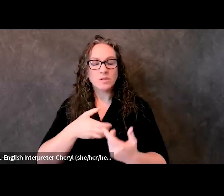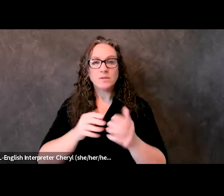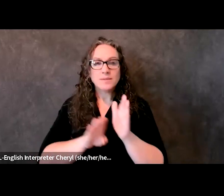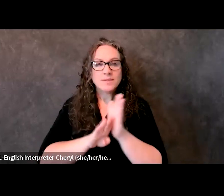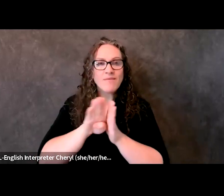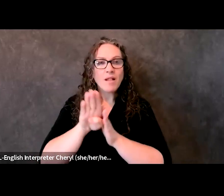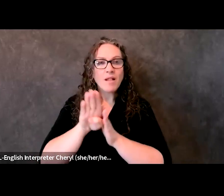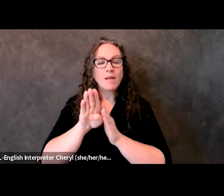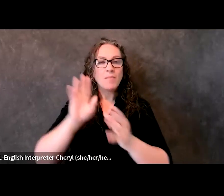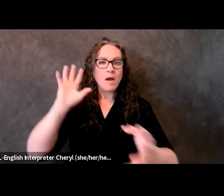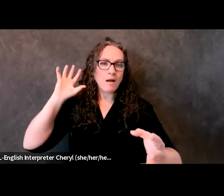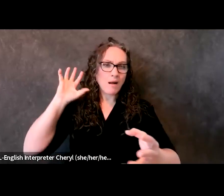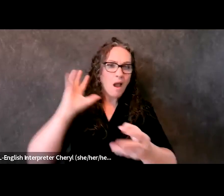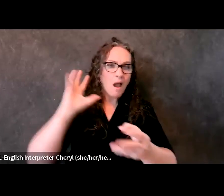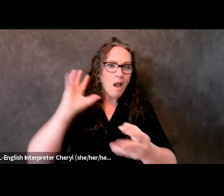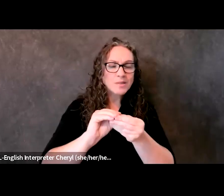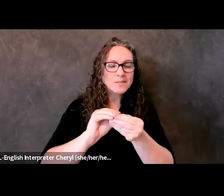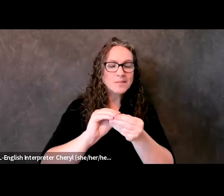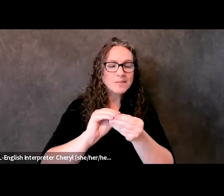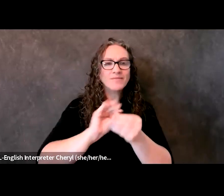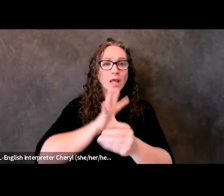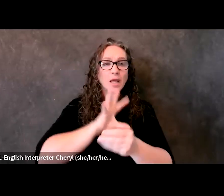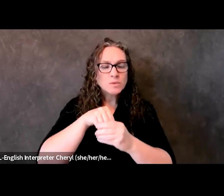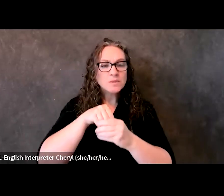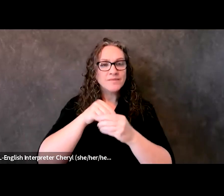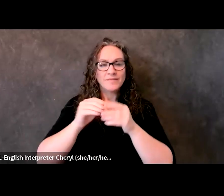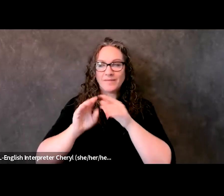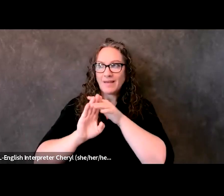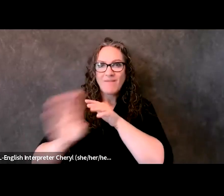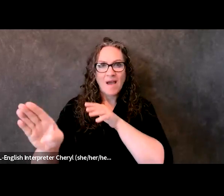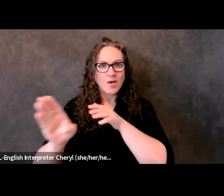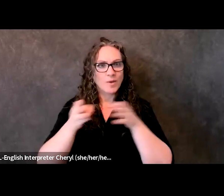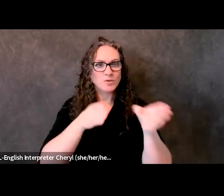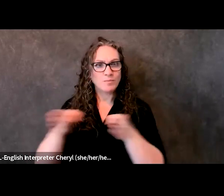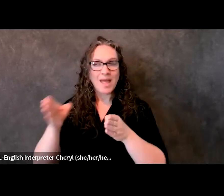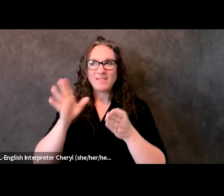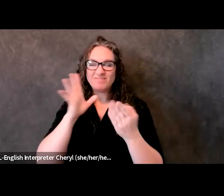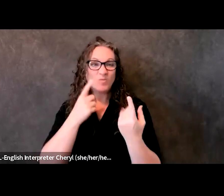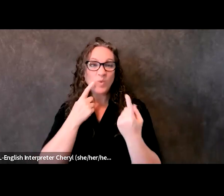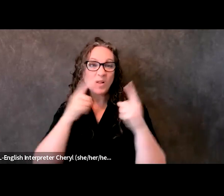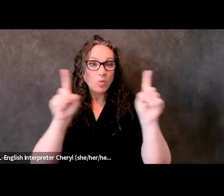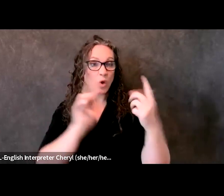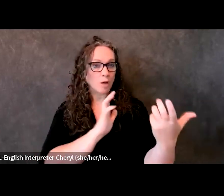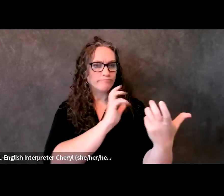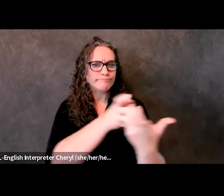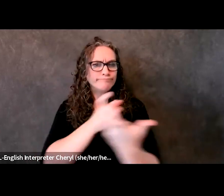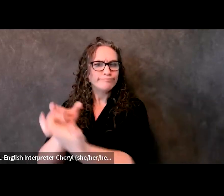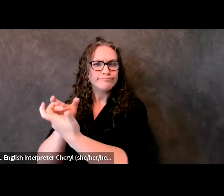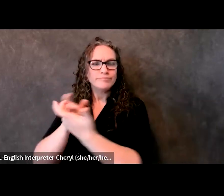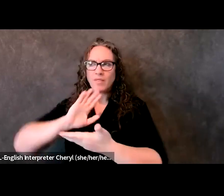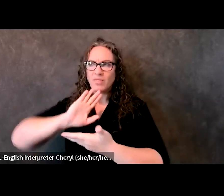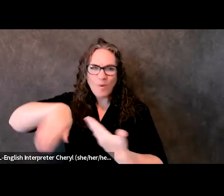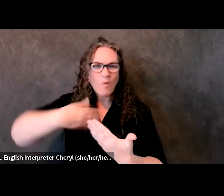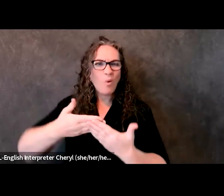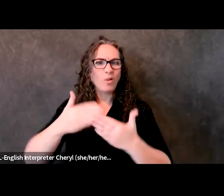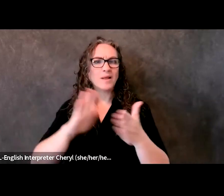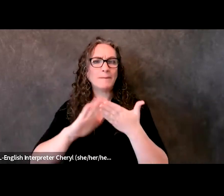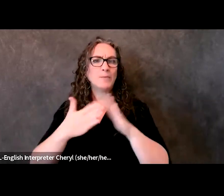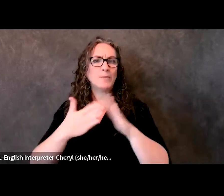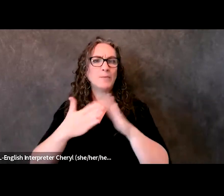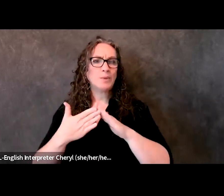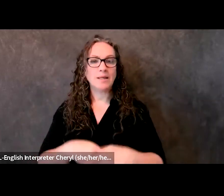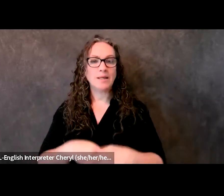emergency evacuation plans that work for the whole community, ensuring that